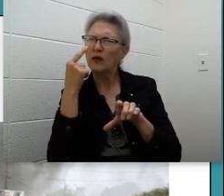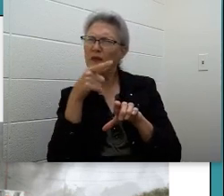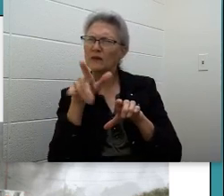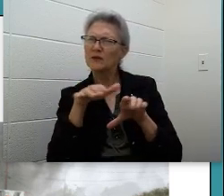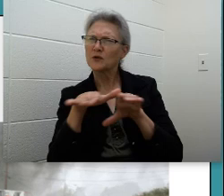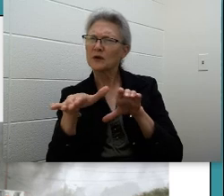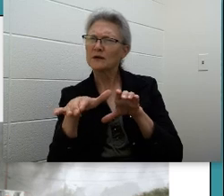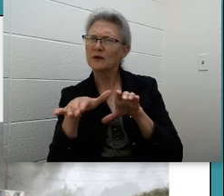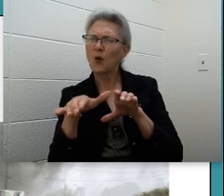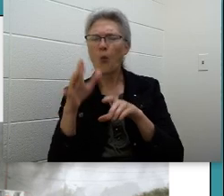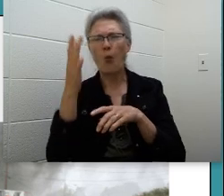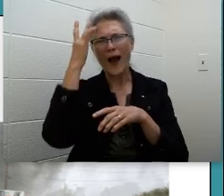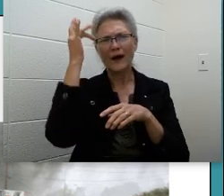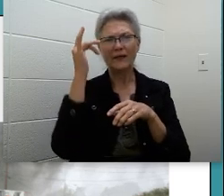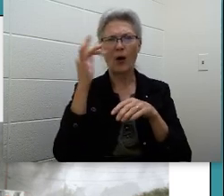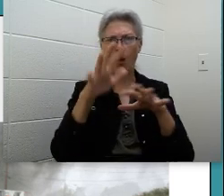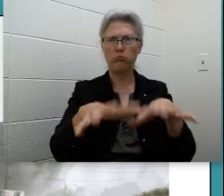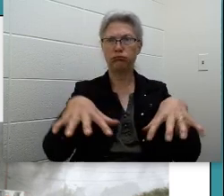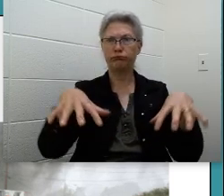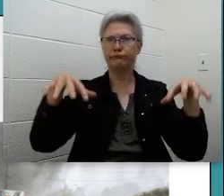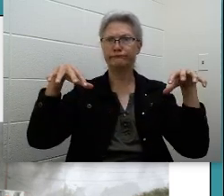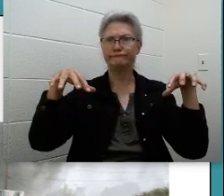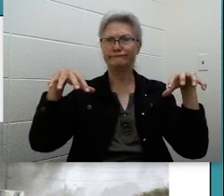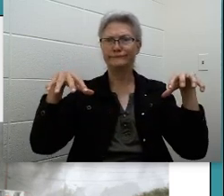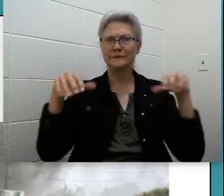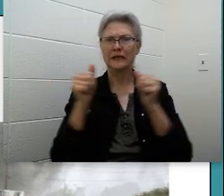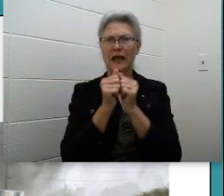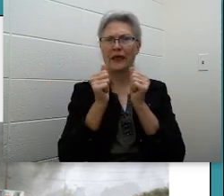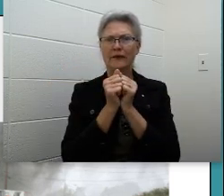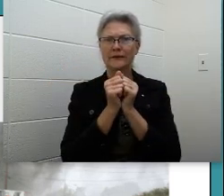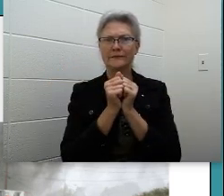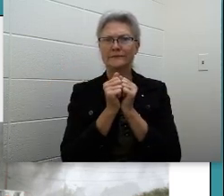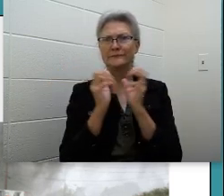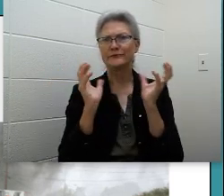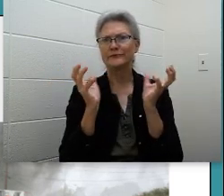they're doing? Why are they all in that room together talking?